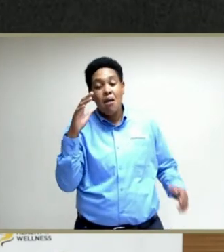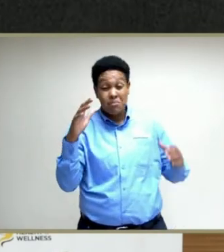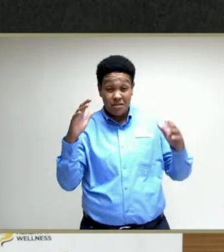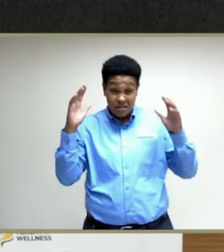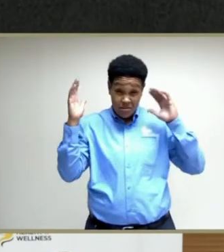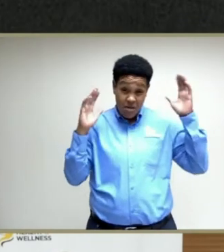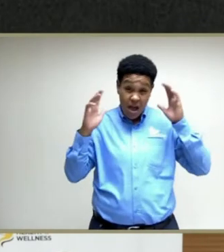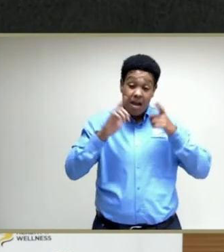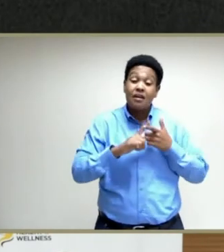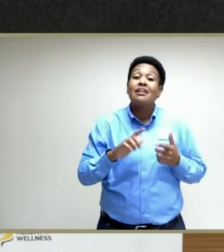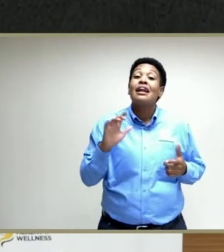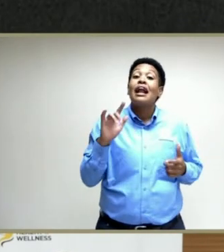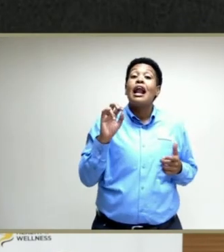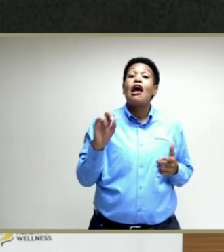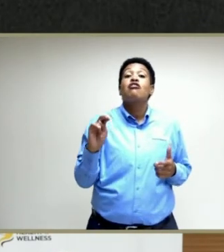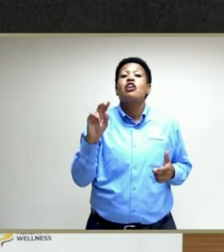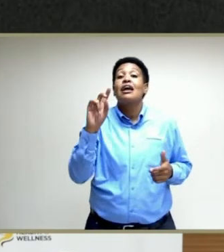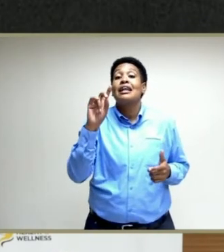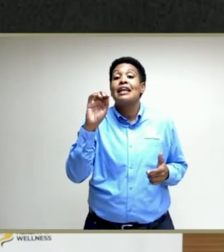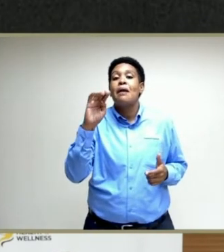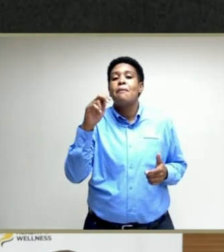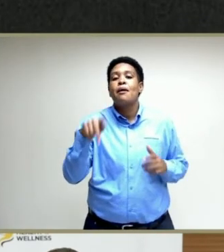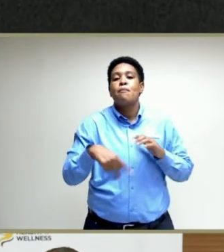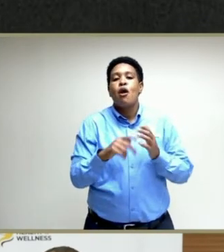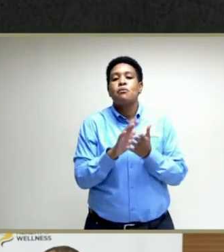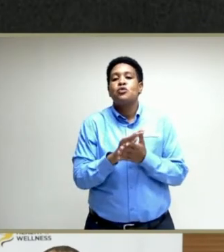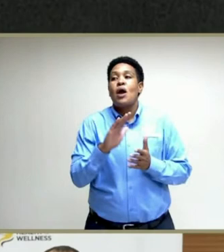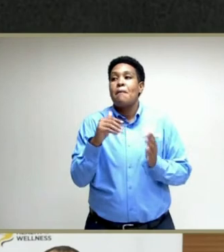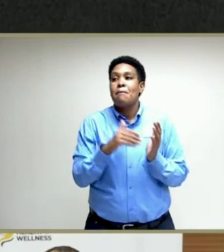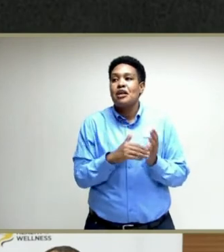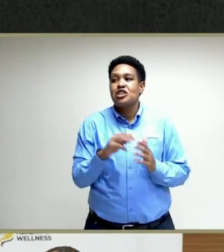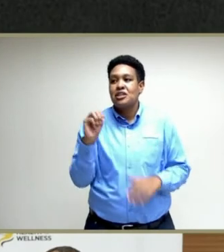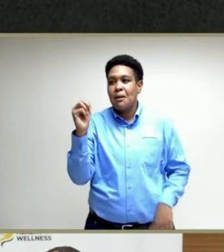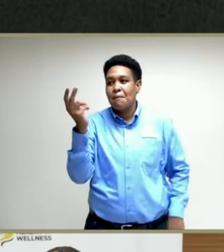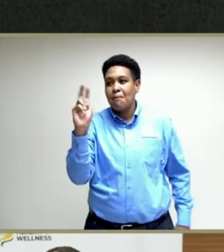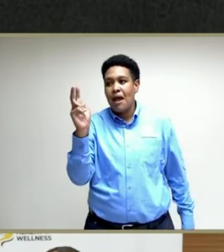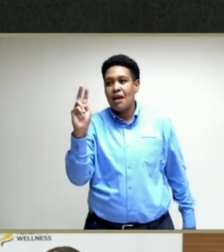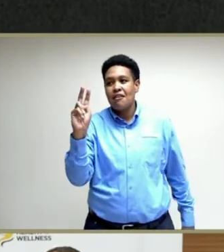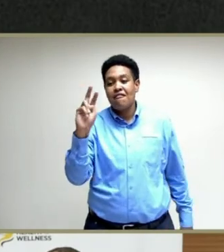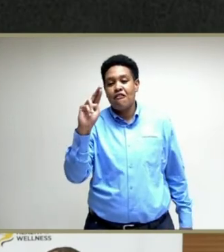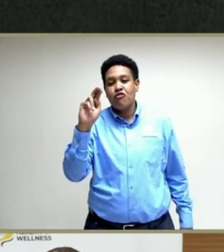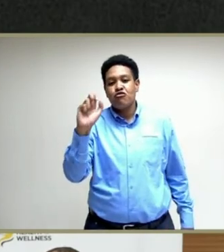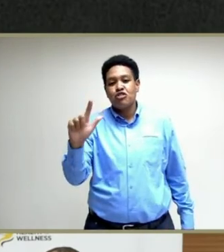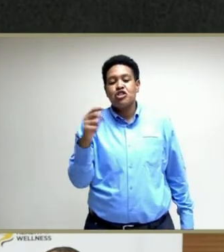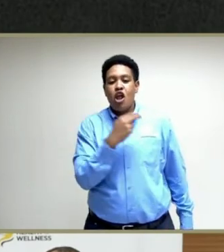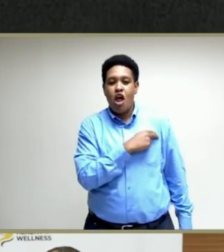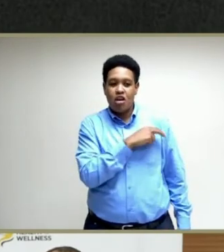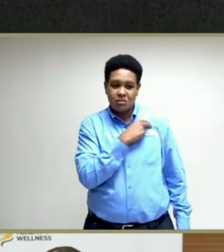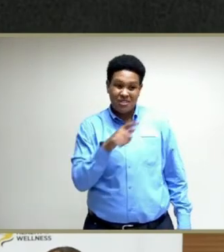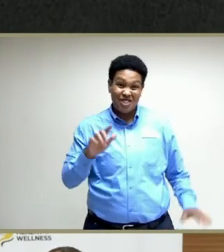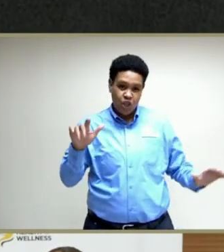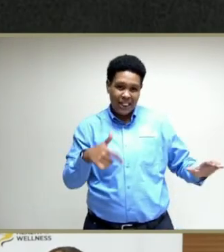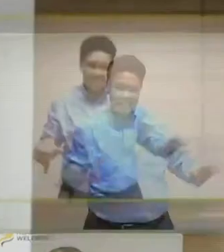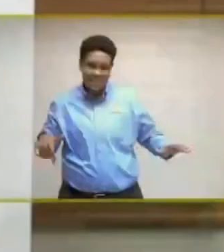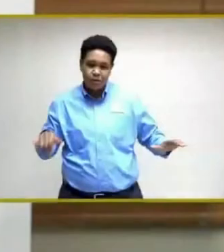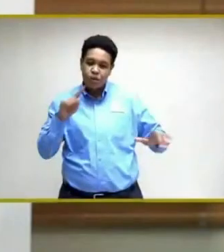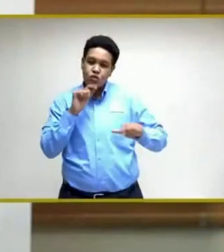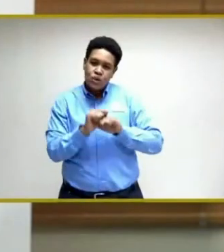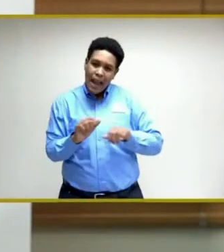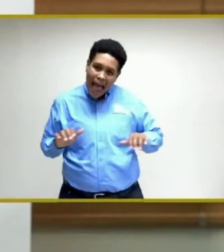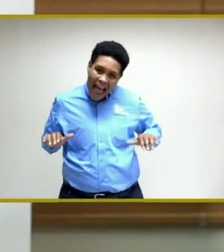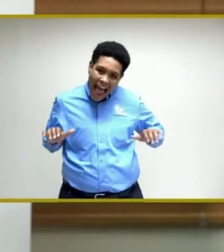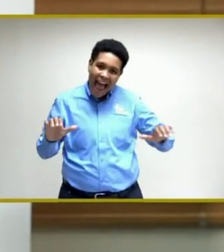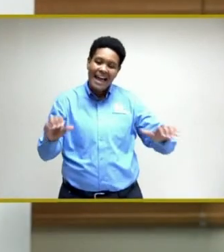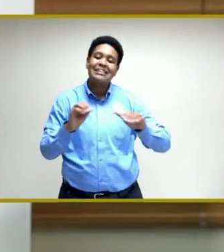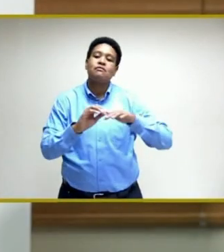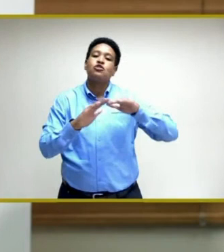Clarendon, Denbigh Primary School, and Manchester Mandeville Regional Hospital. That's on Sunday of this week. So we are active across the